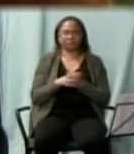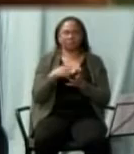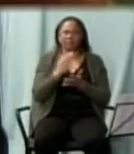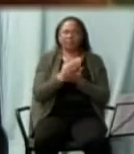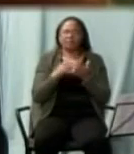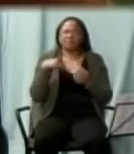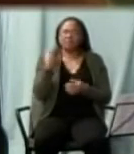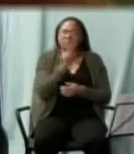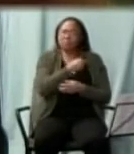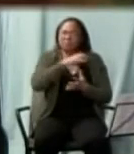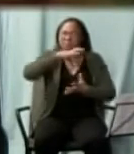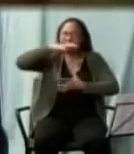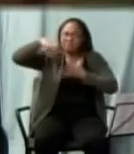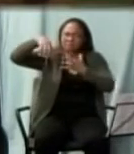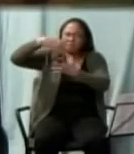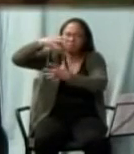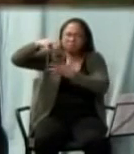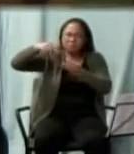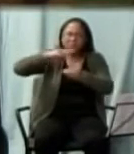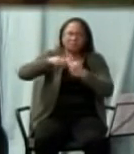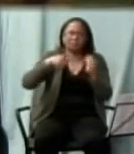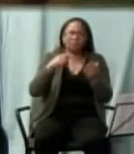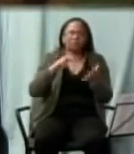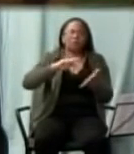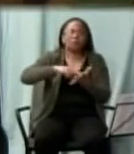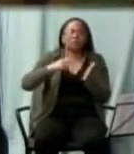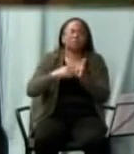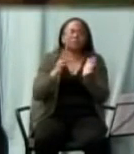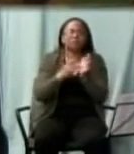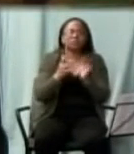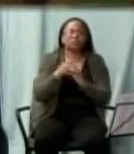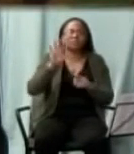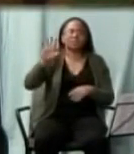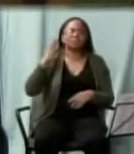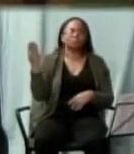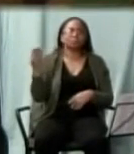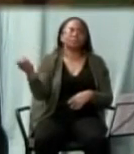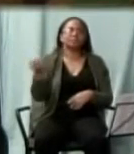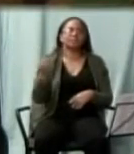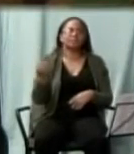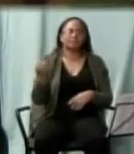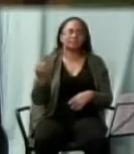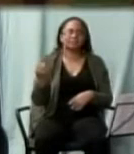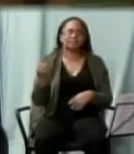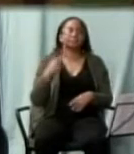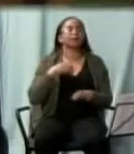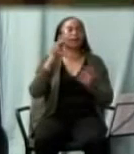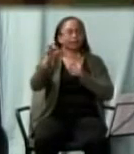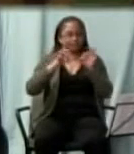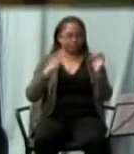confused about these brothers and sisters so let's try to clear that up